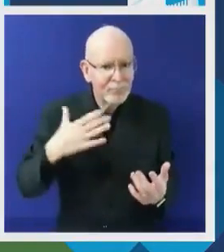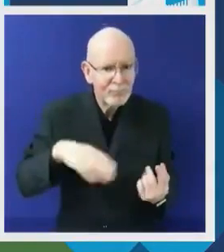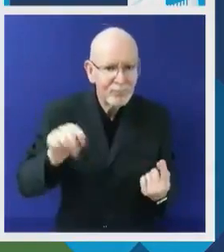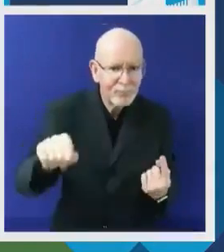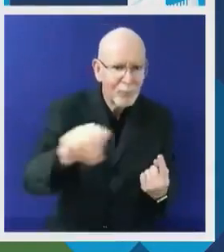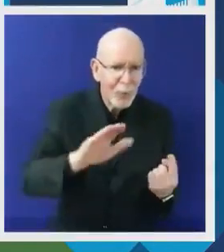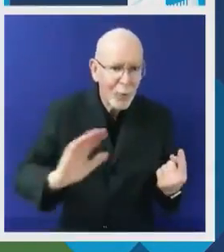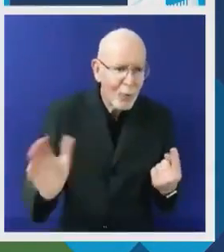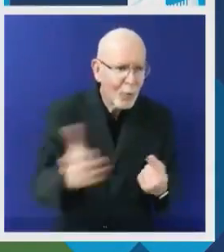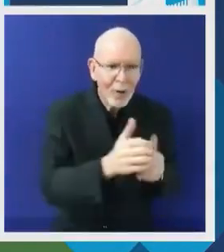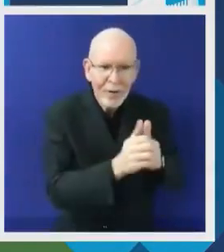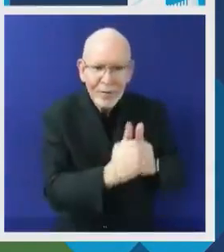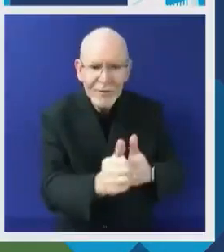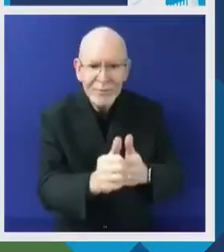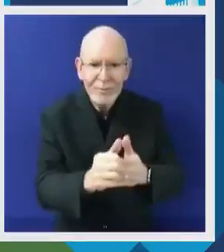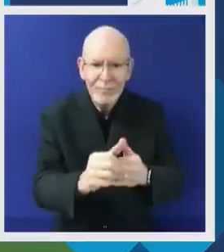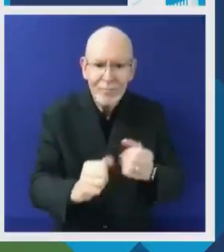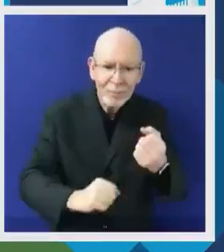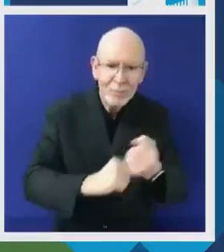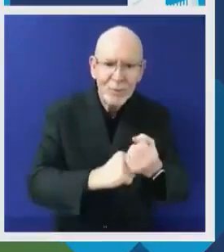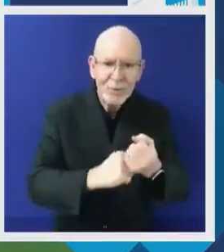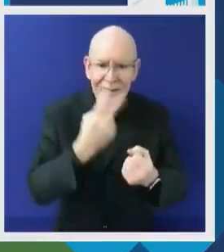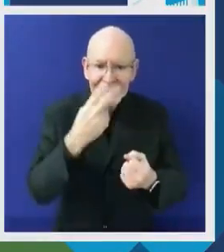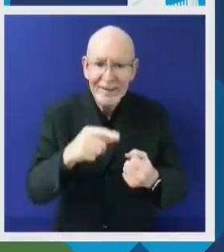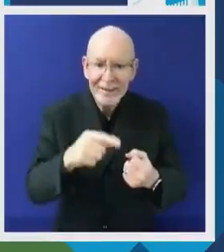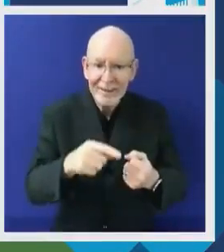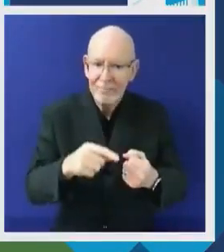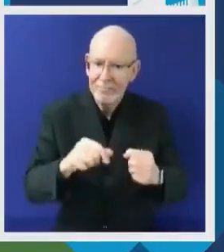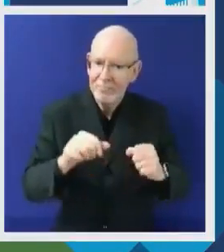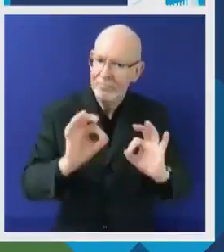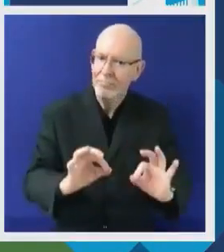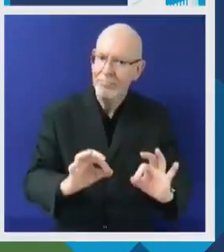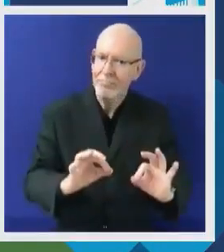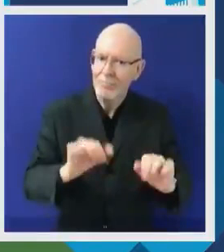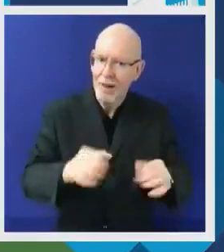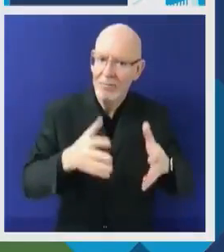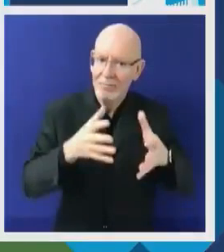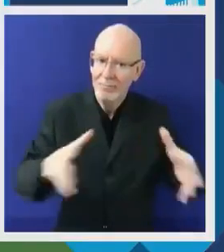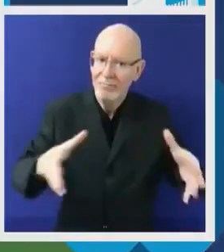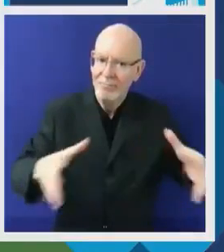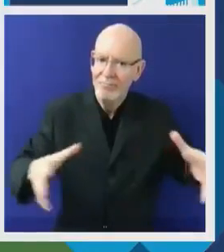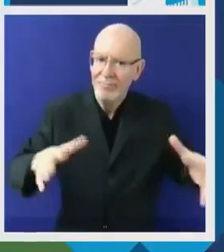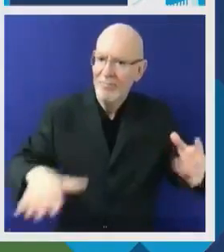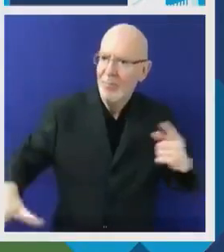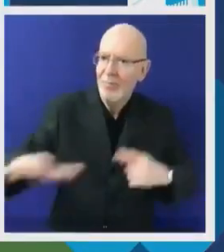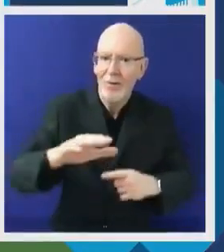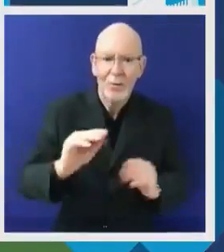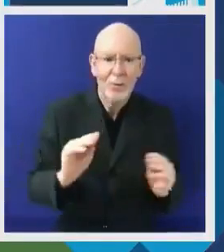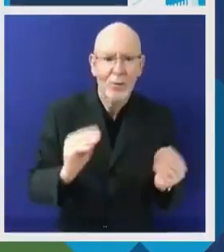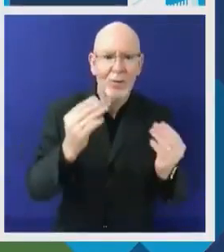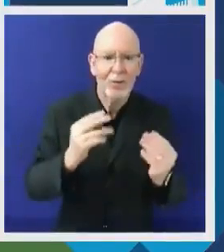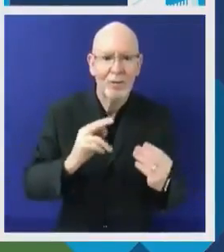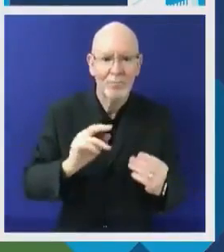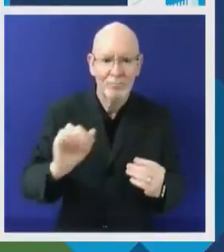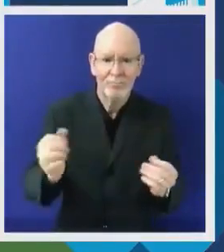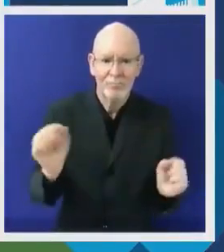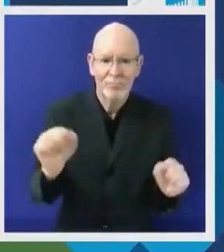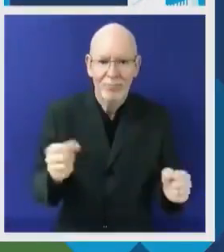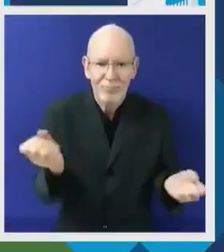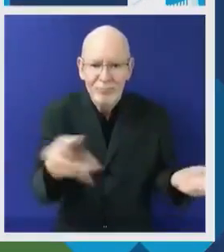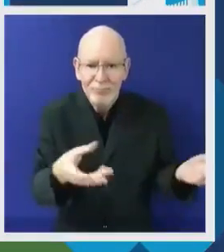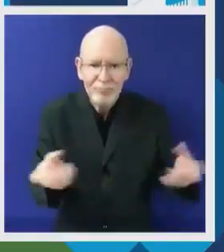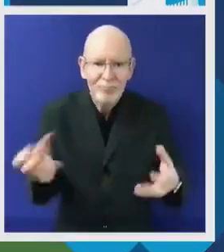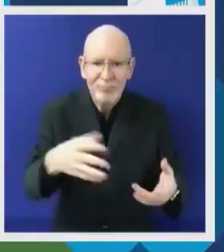the implementation and follow-up and review of the Sustainable Development Goals at the global, regional and national levels.